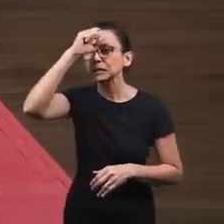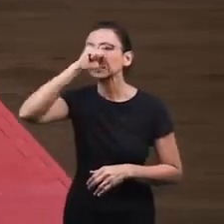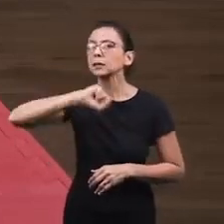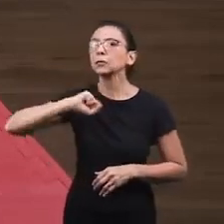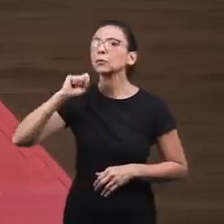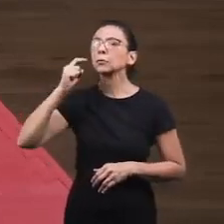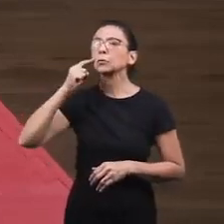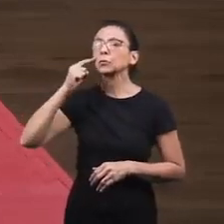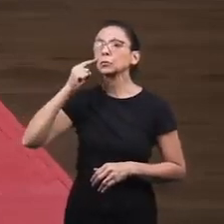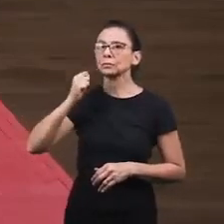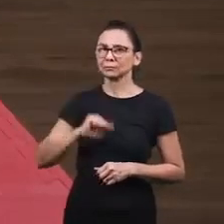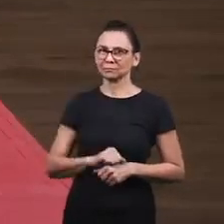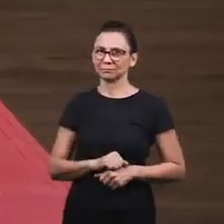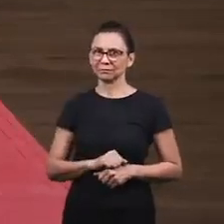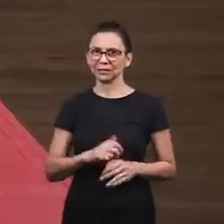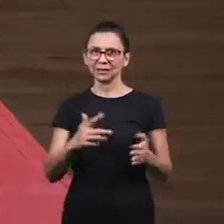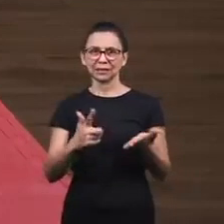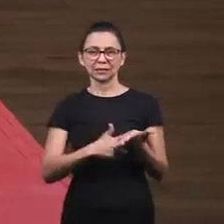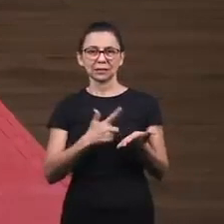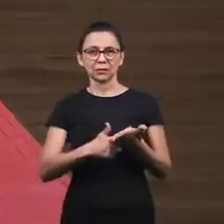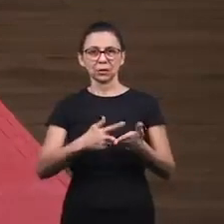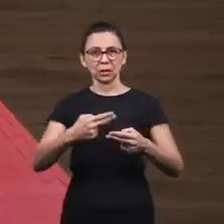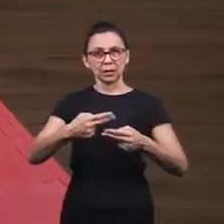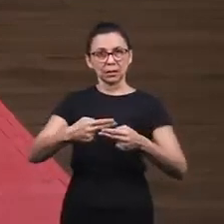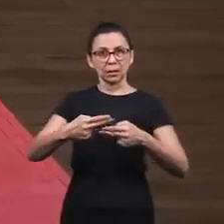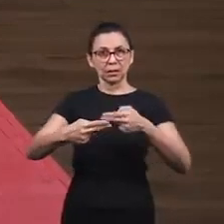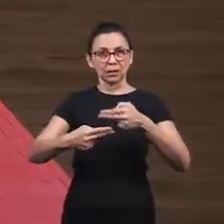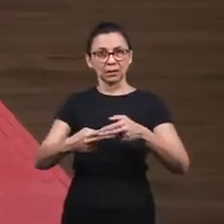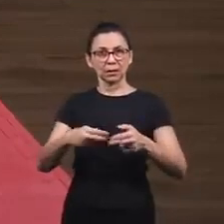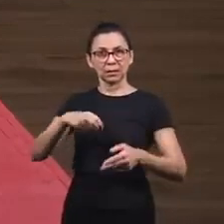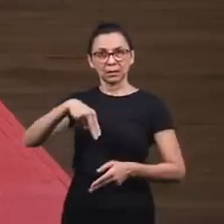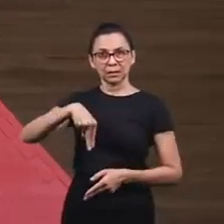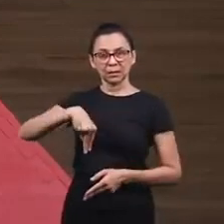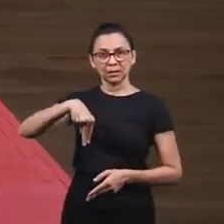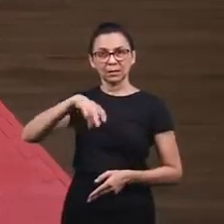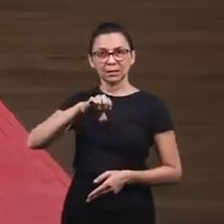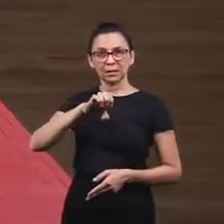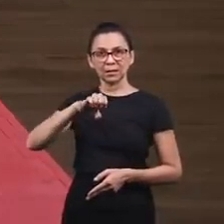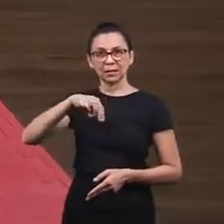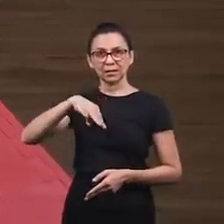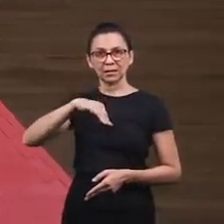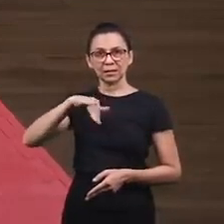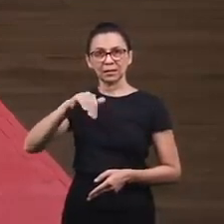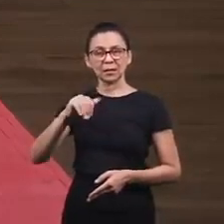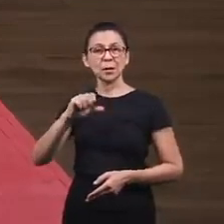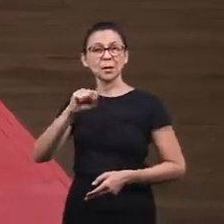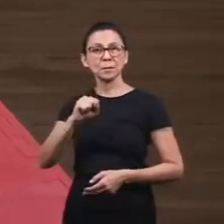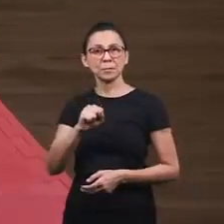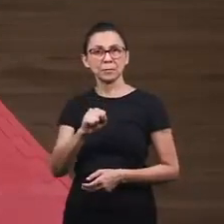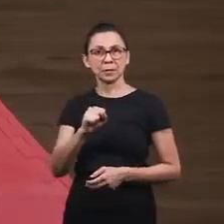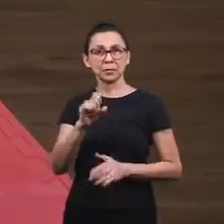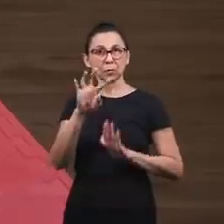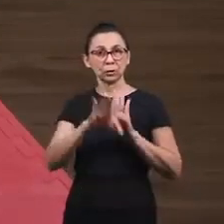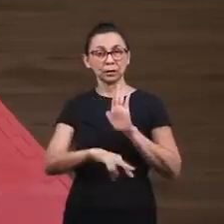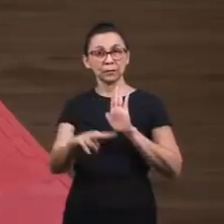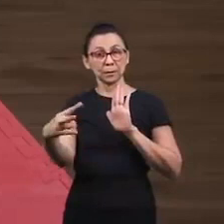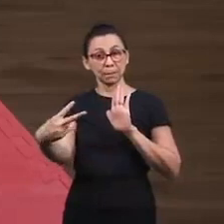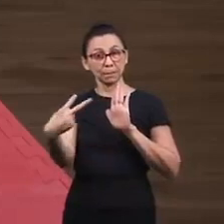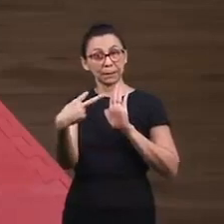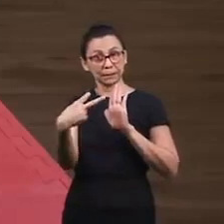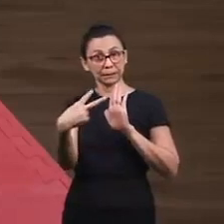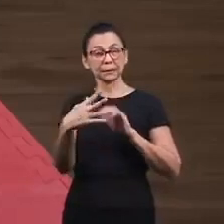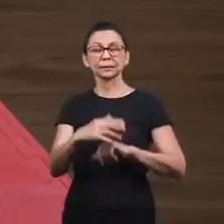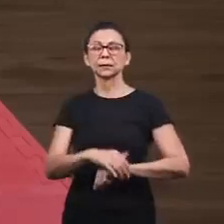we're going to learn in the book of Nehemiah. We're going to read the text, and you're going to pay